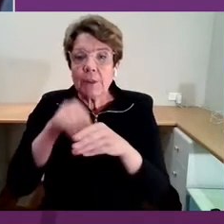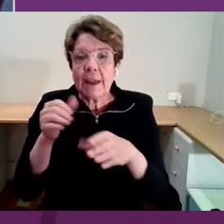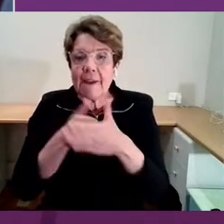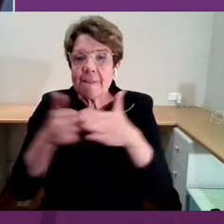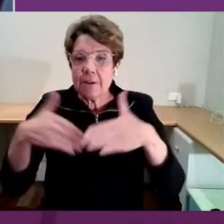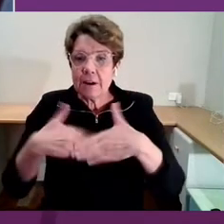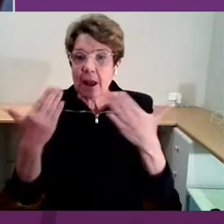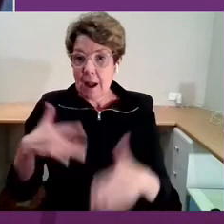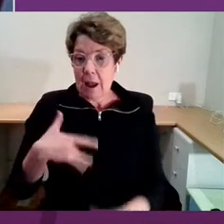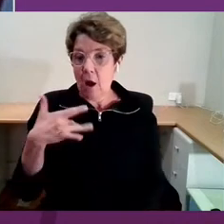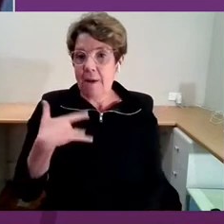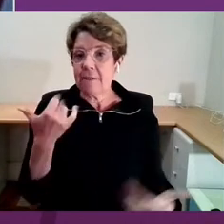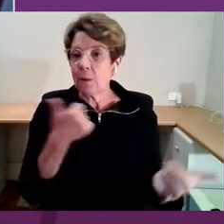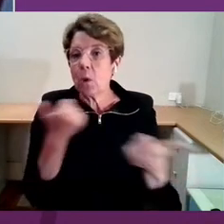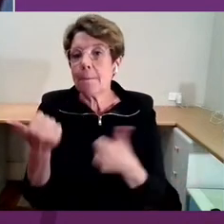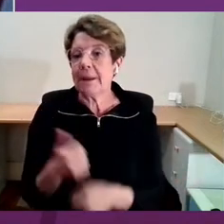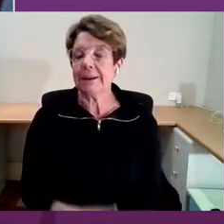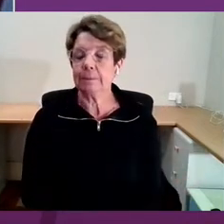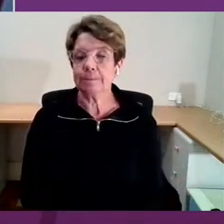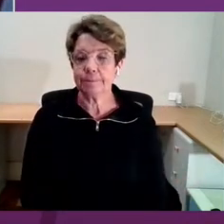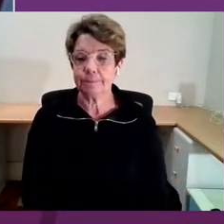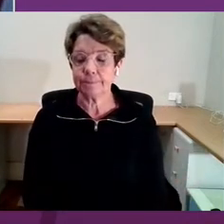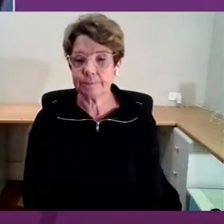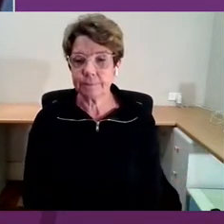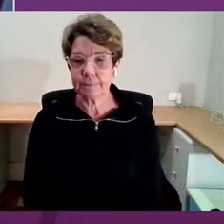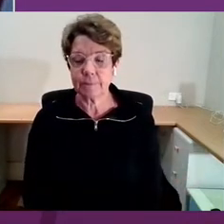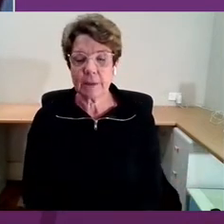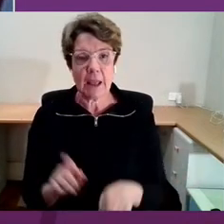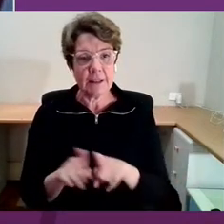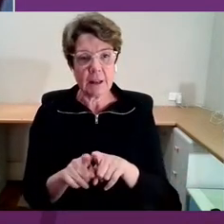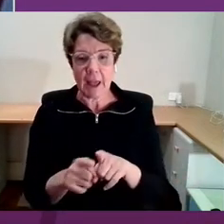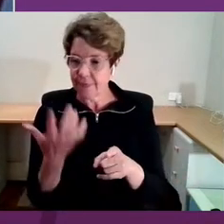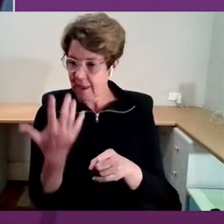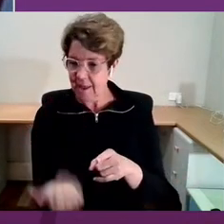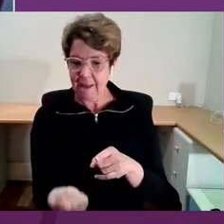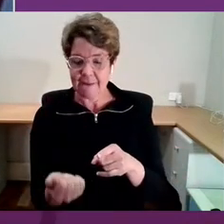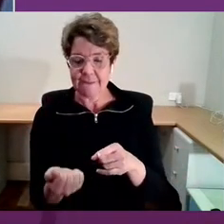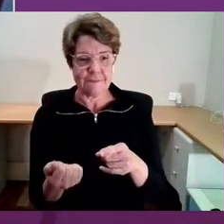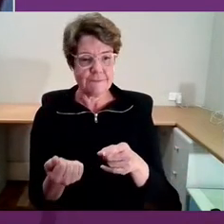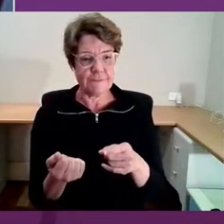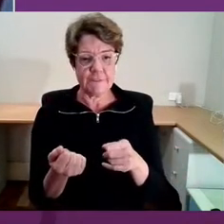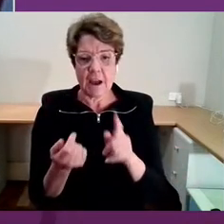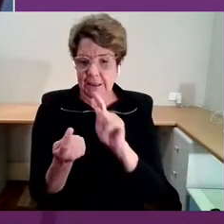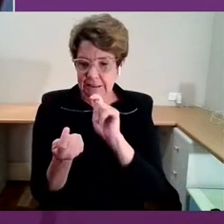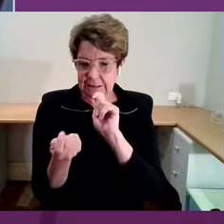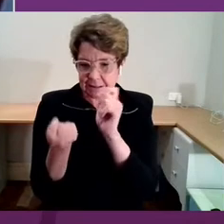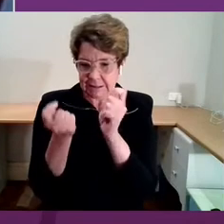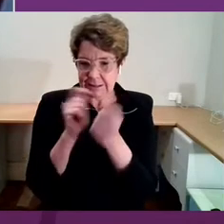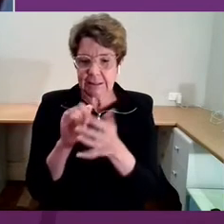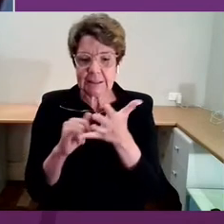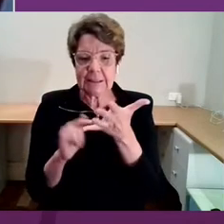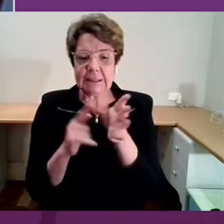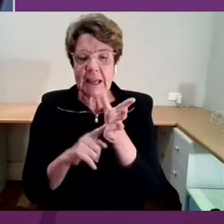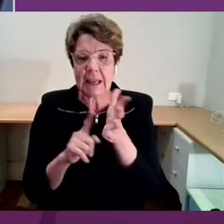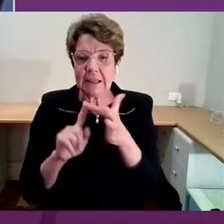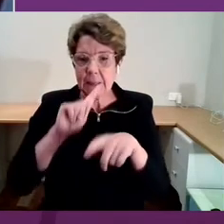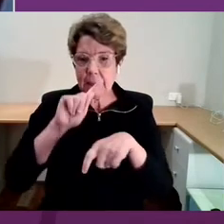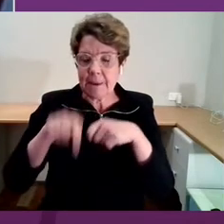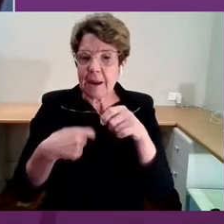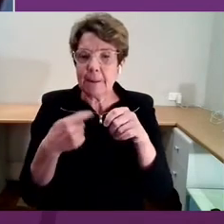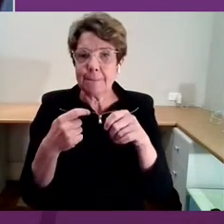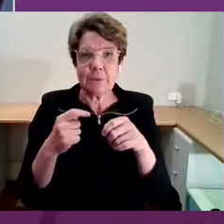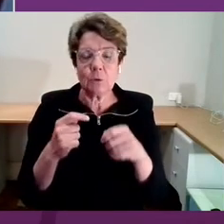that they're in this hormonal state that shifts into a state of elation through that experience.